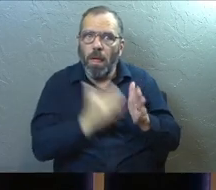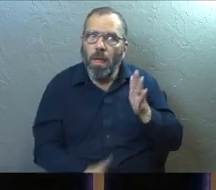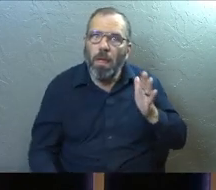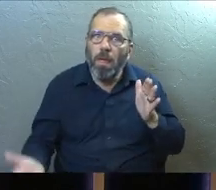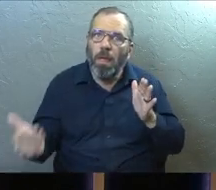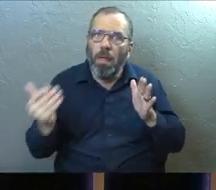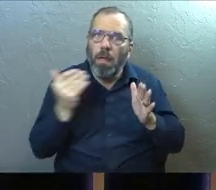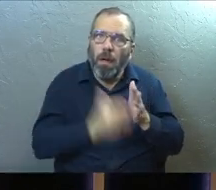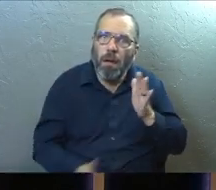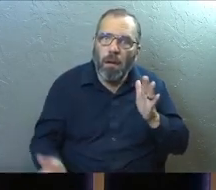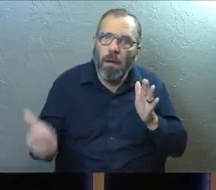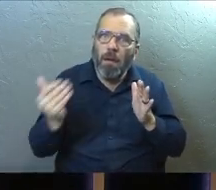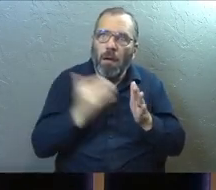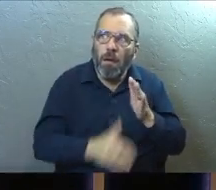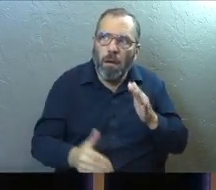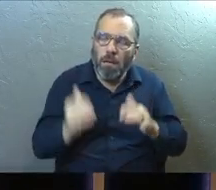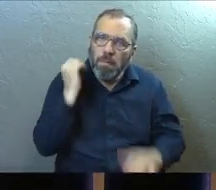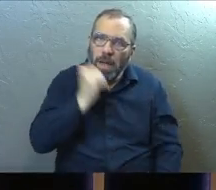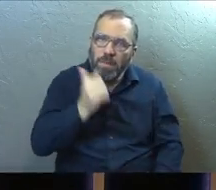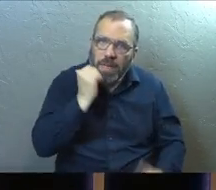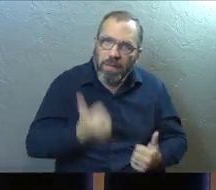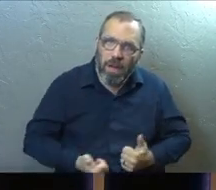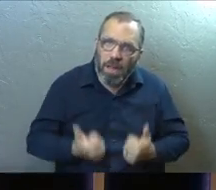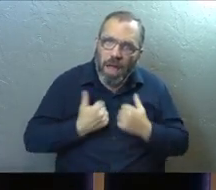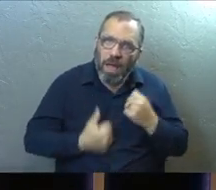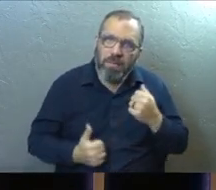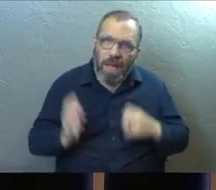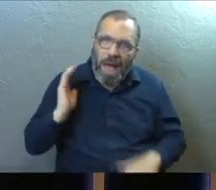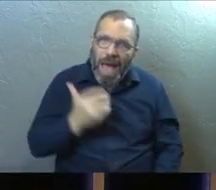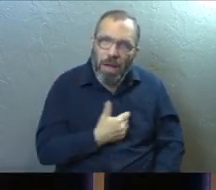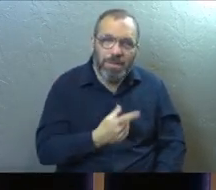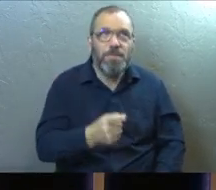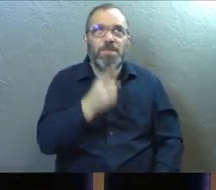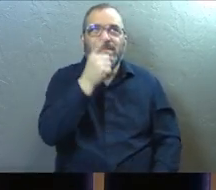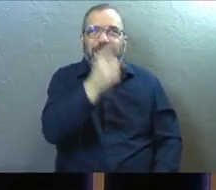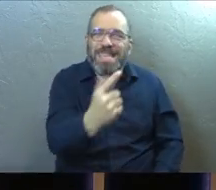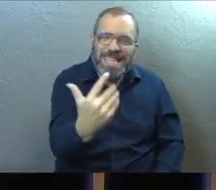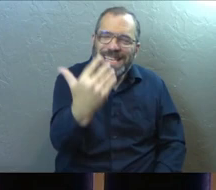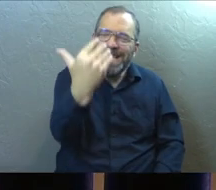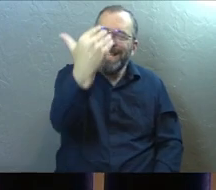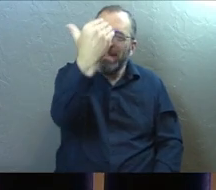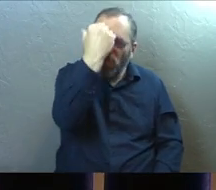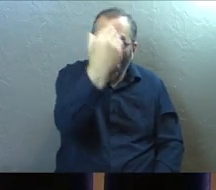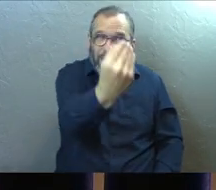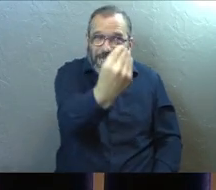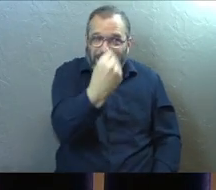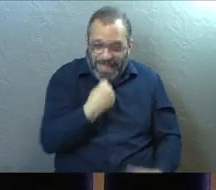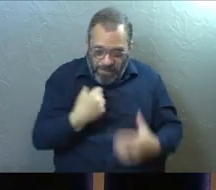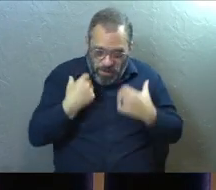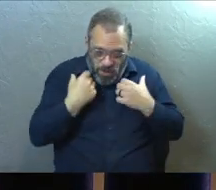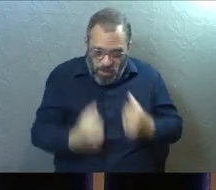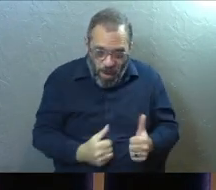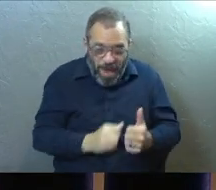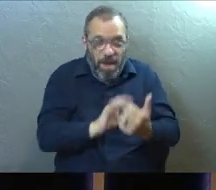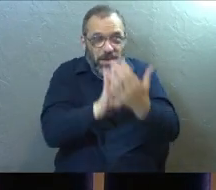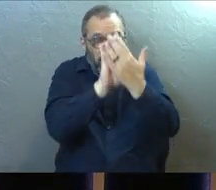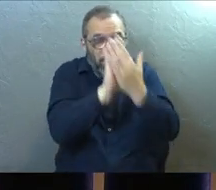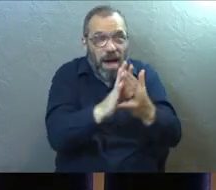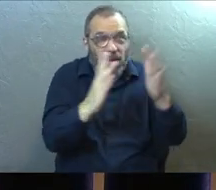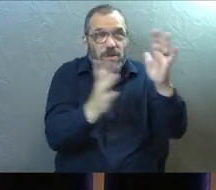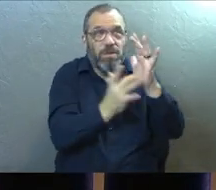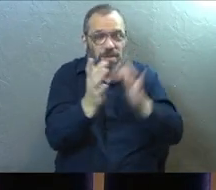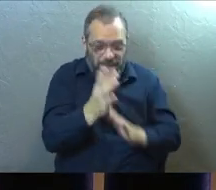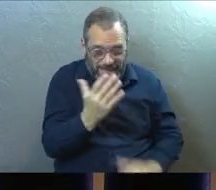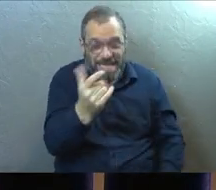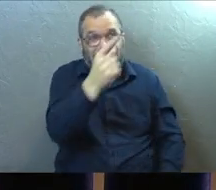and over and over again, every moment of our lives? So he knows he's gonna have to give us the strength to walk with Jesus. He knows he's